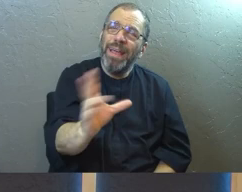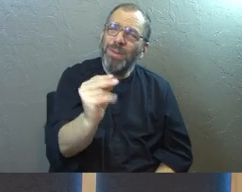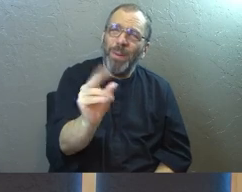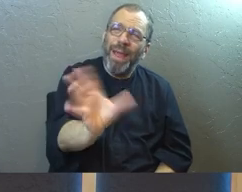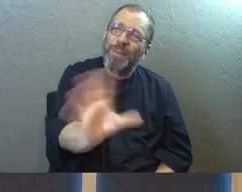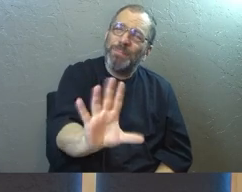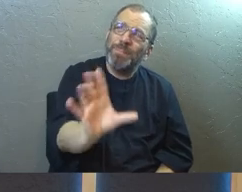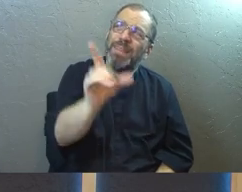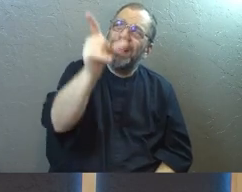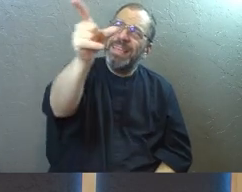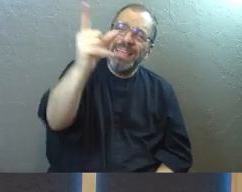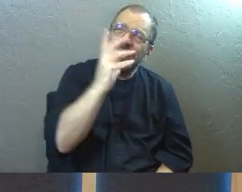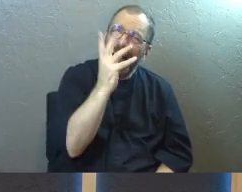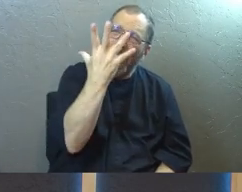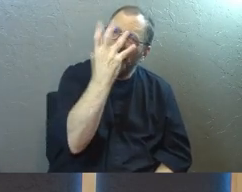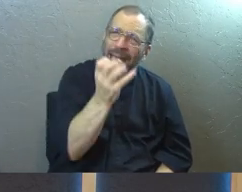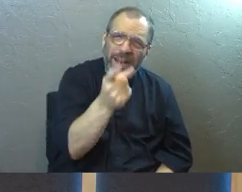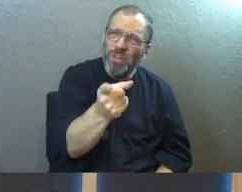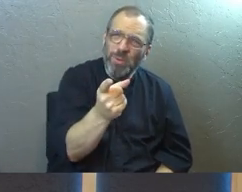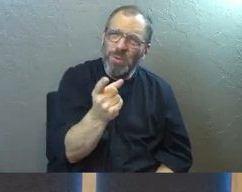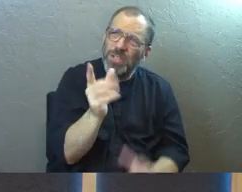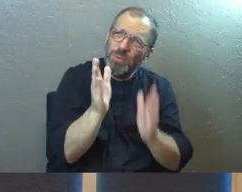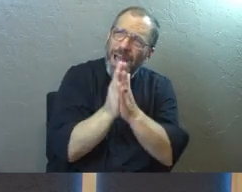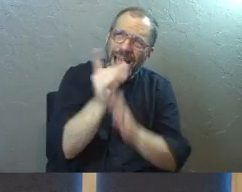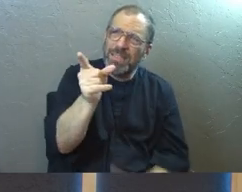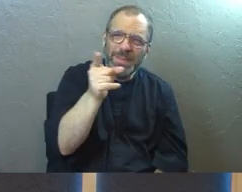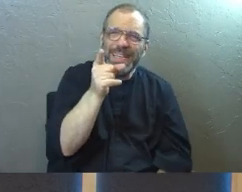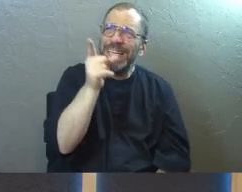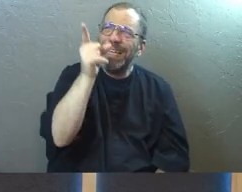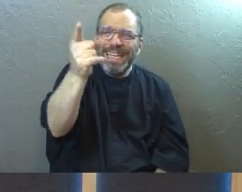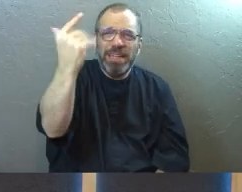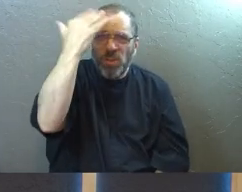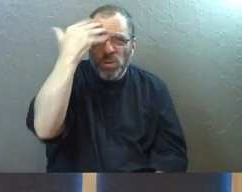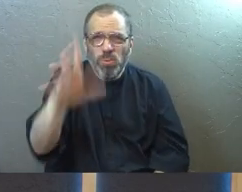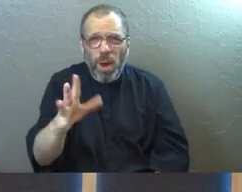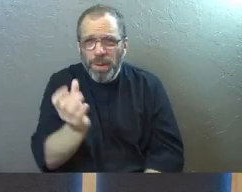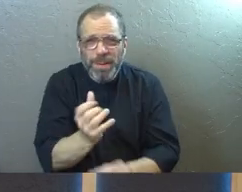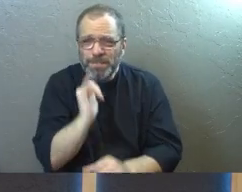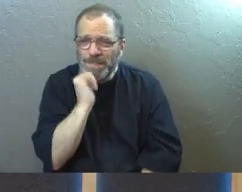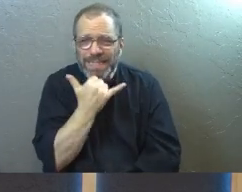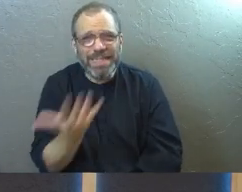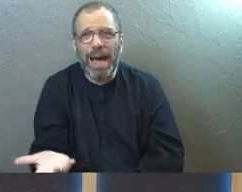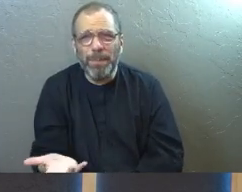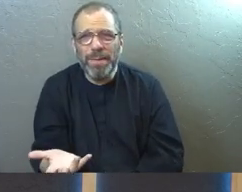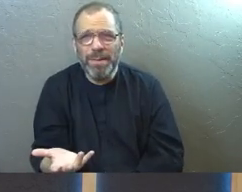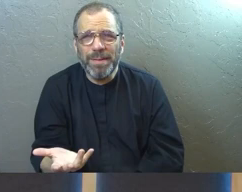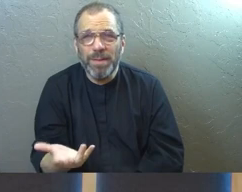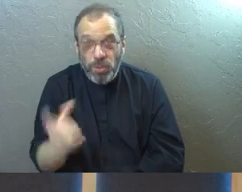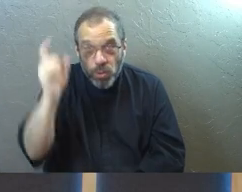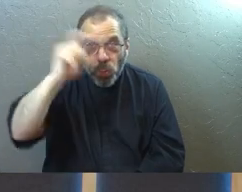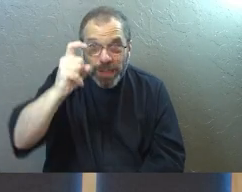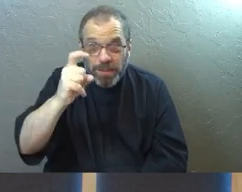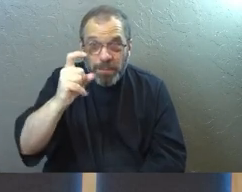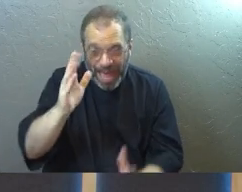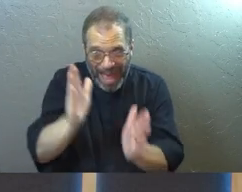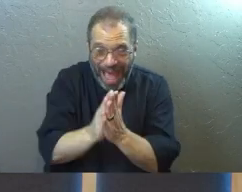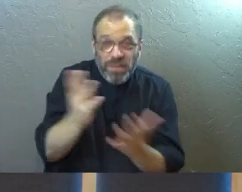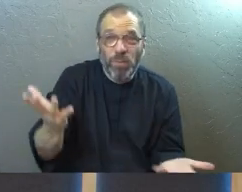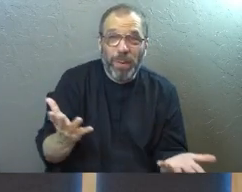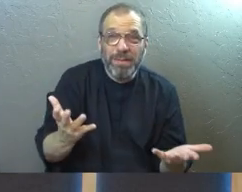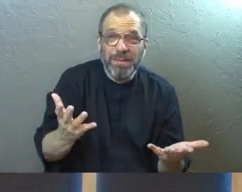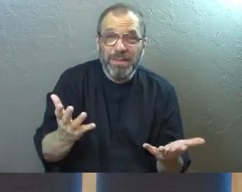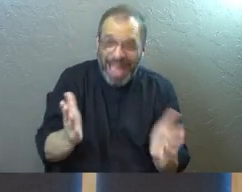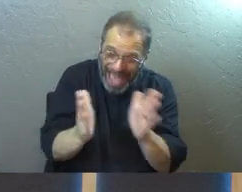is like, God never gets mad at you for asking. He knows you made the mess. And he's saying, if you want wisdom, yeah, ask for it.